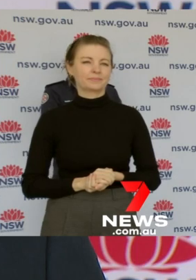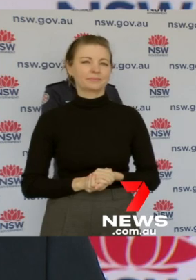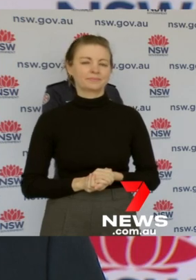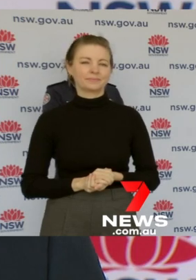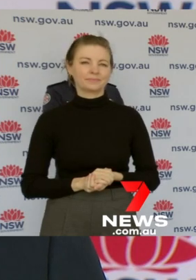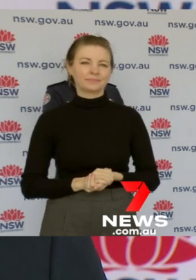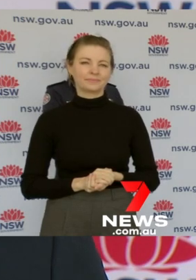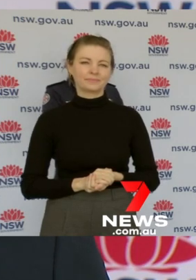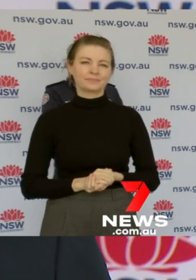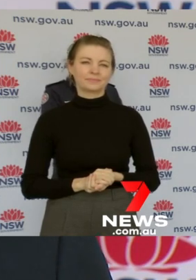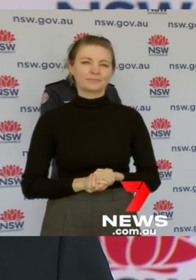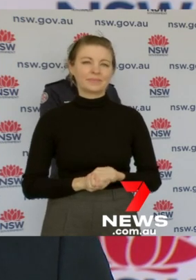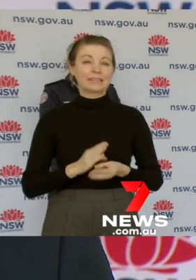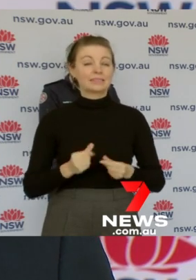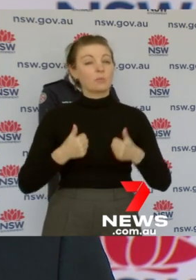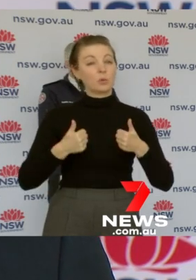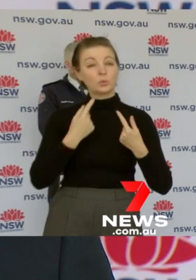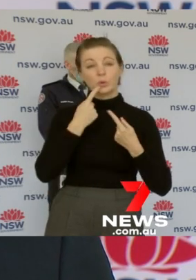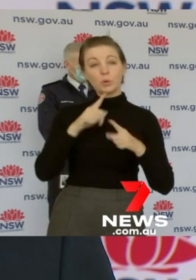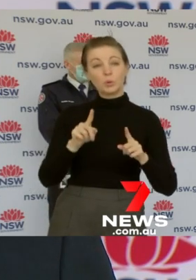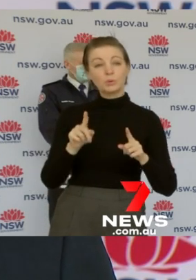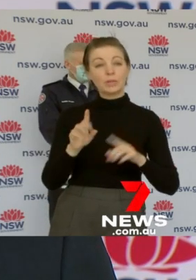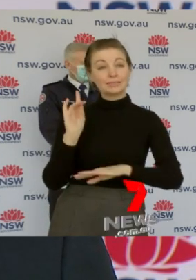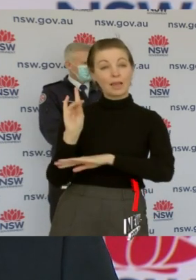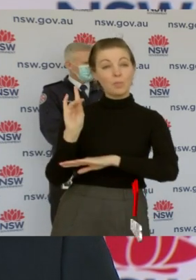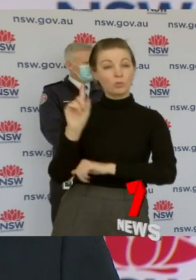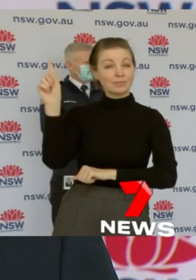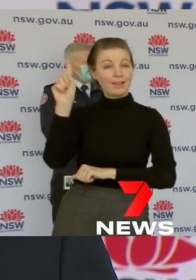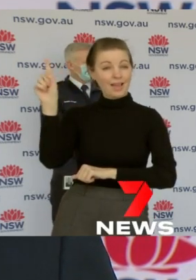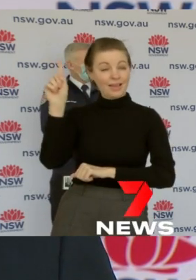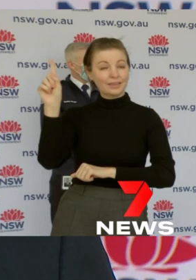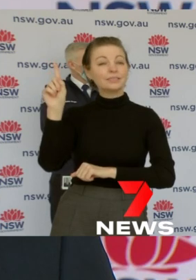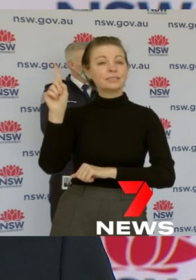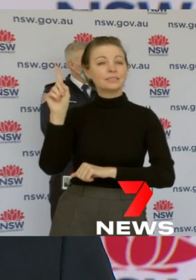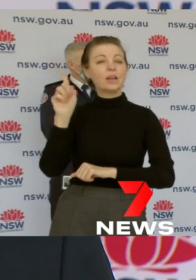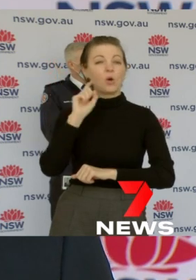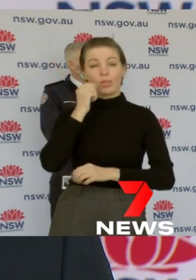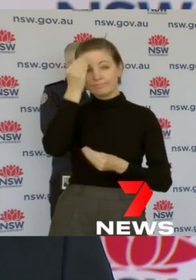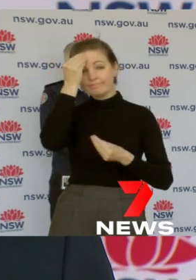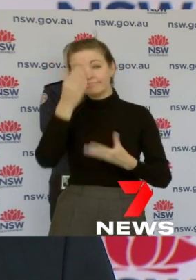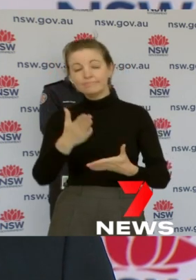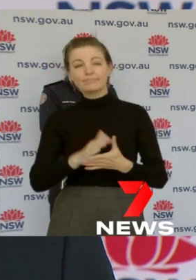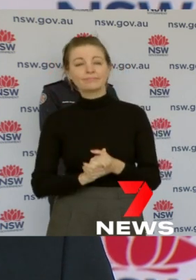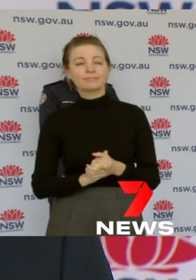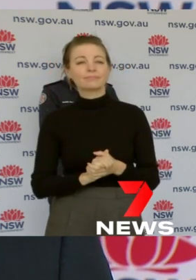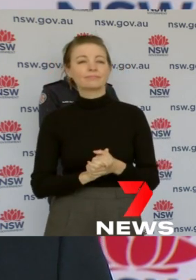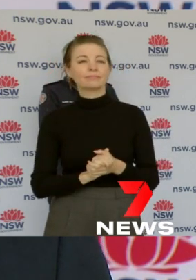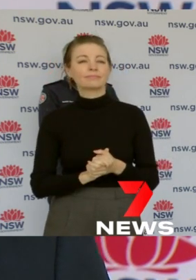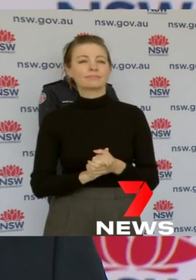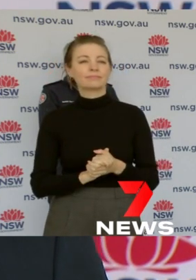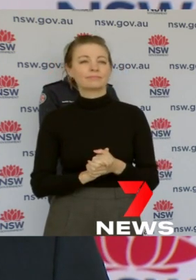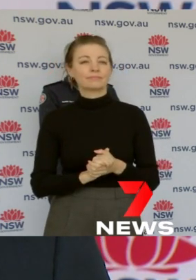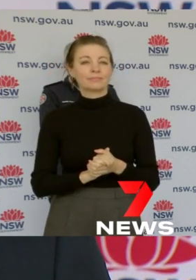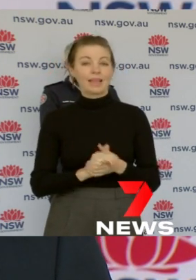There is some positive news in Dubbo today which I'll just highlight too and that is that we have the first drive